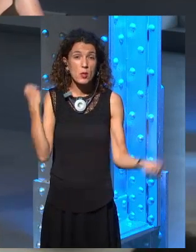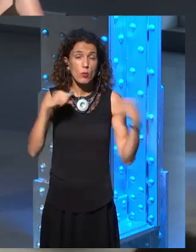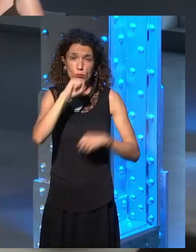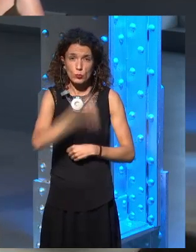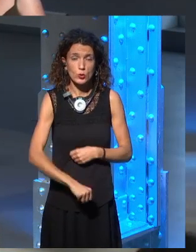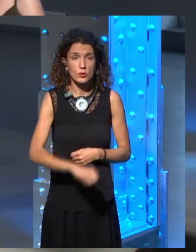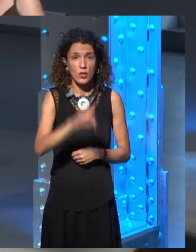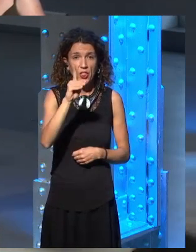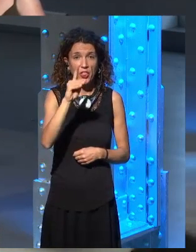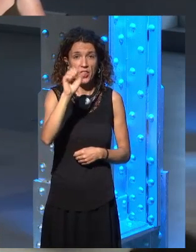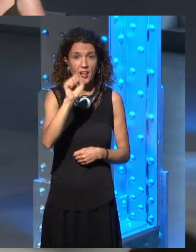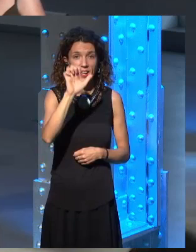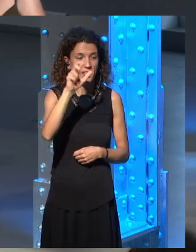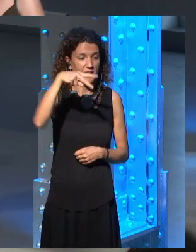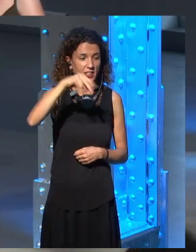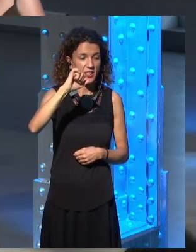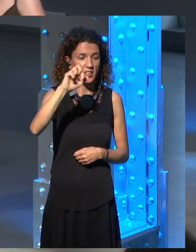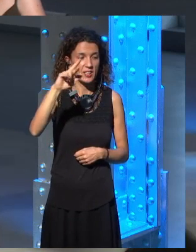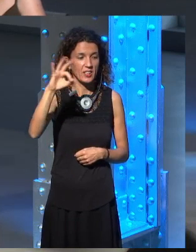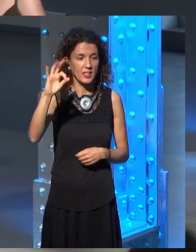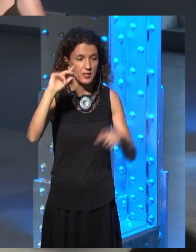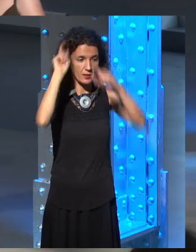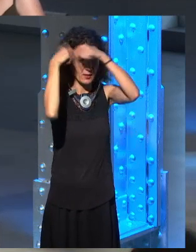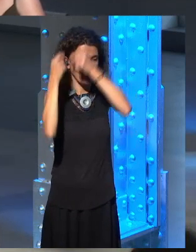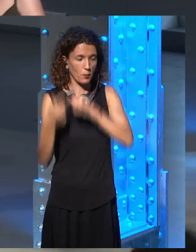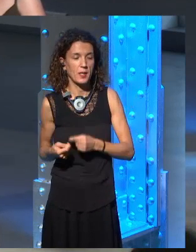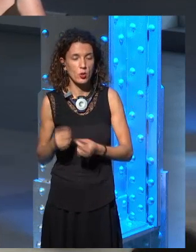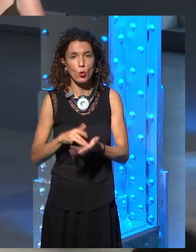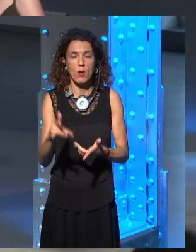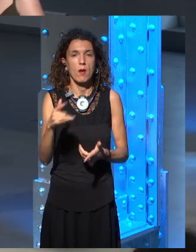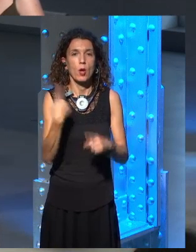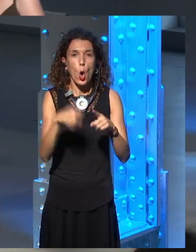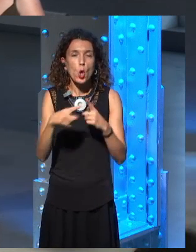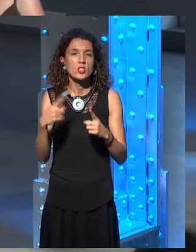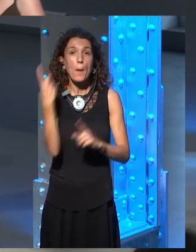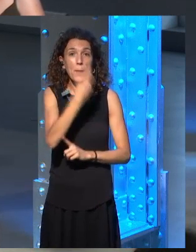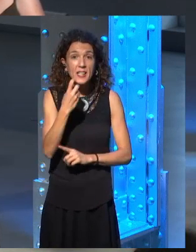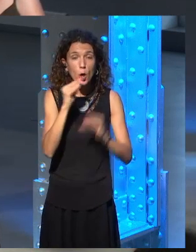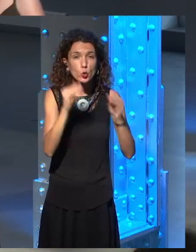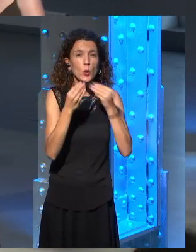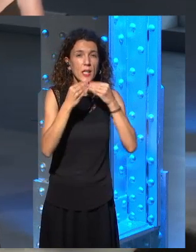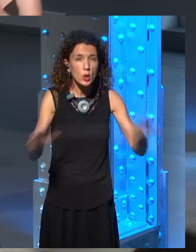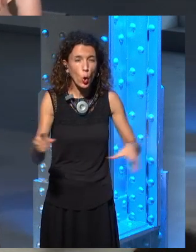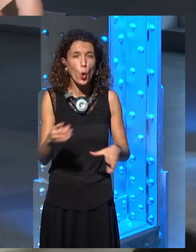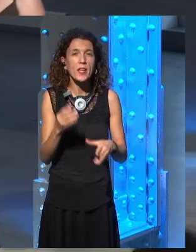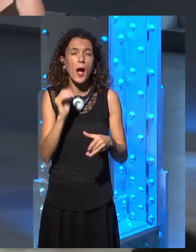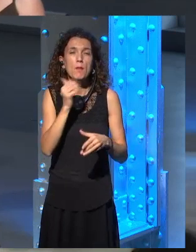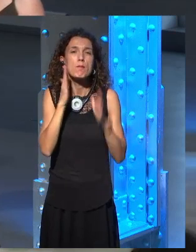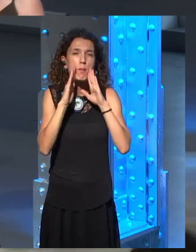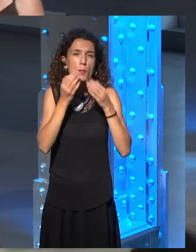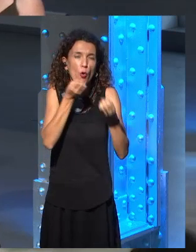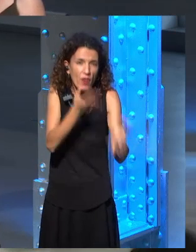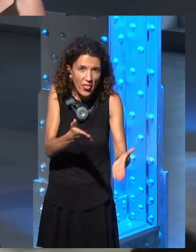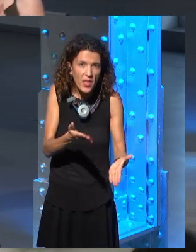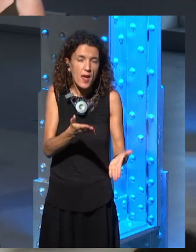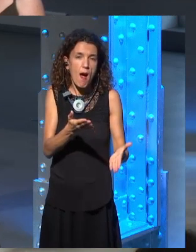I like the mythical elements of her story. I like the prophecy. I like that whole trapping